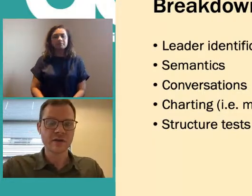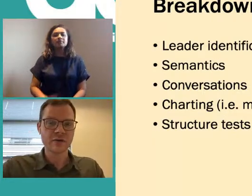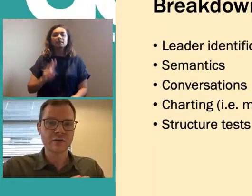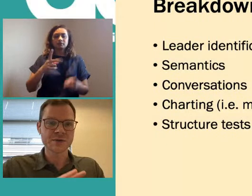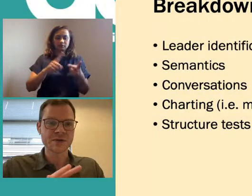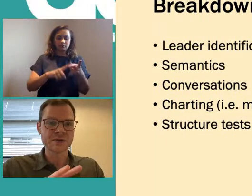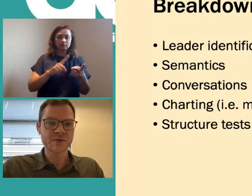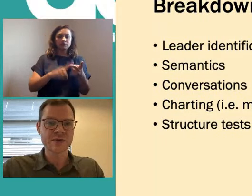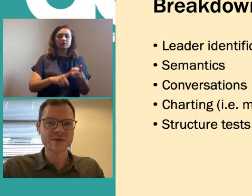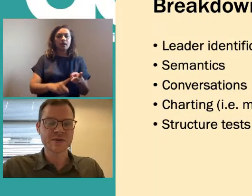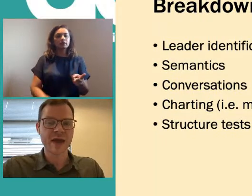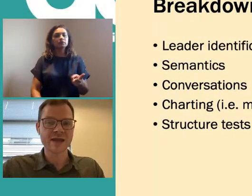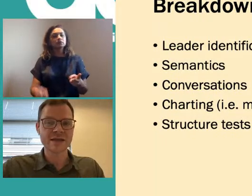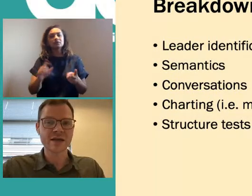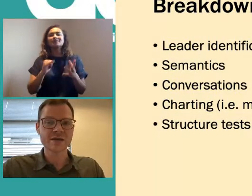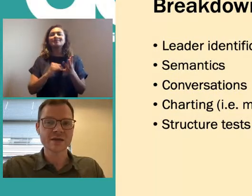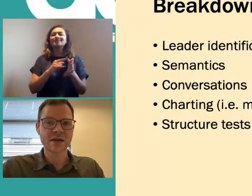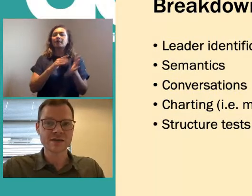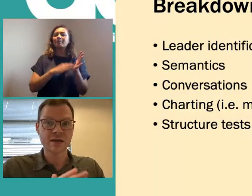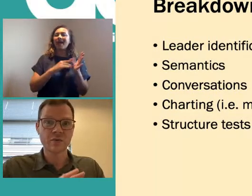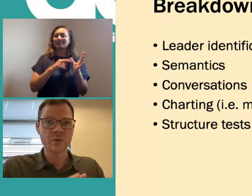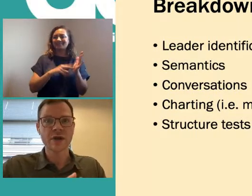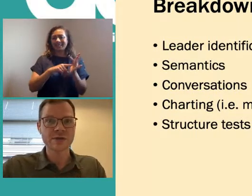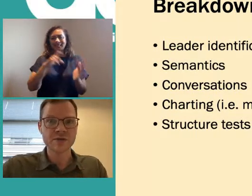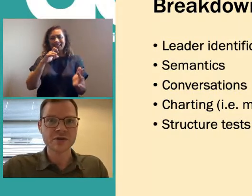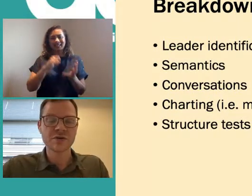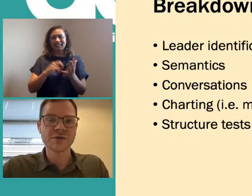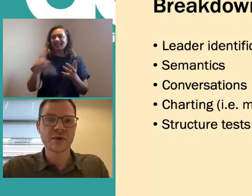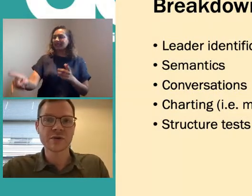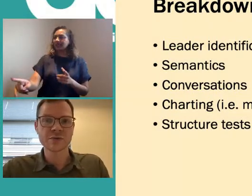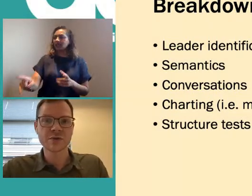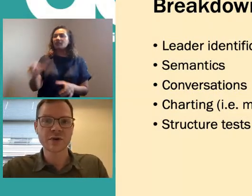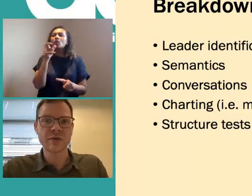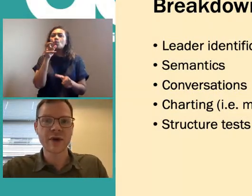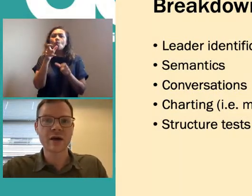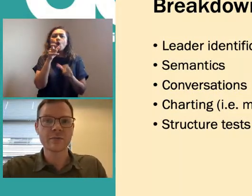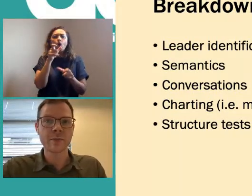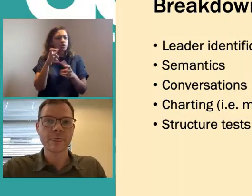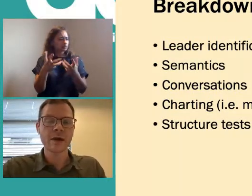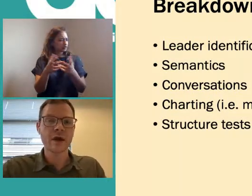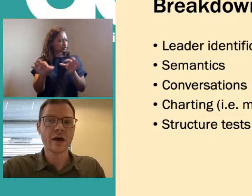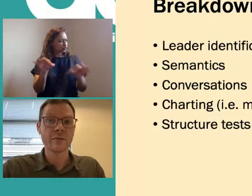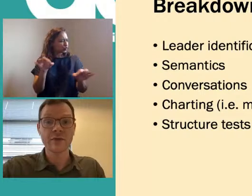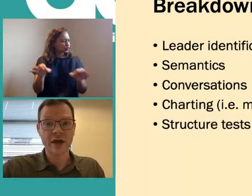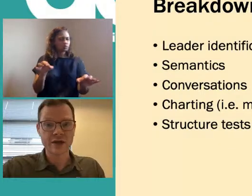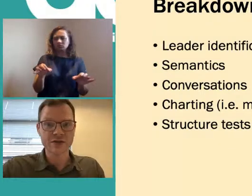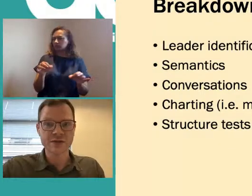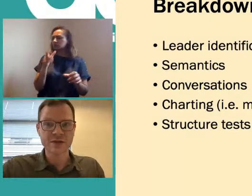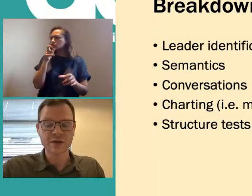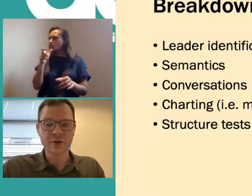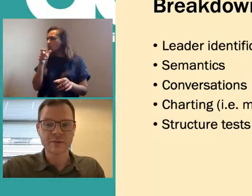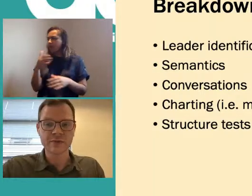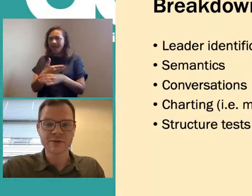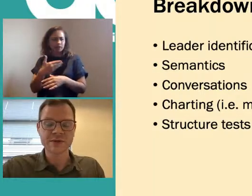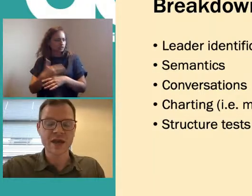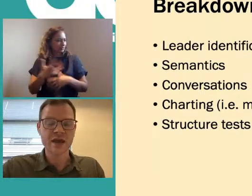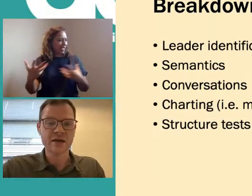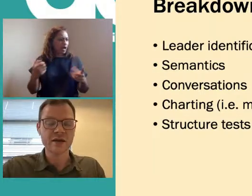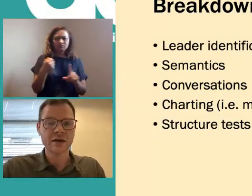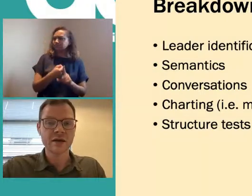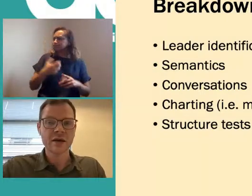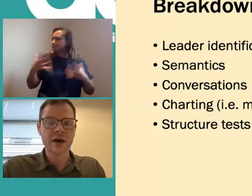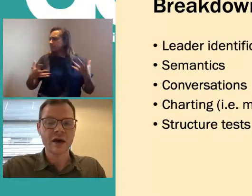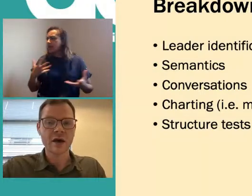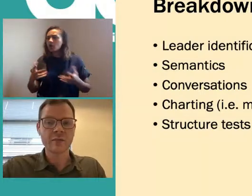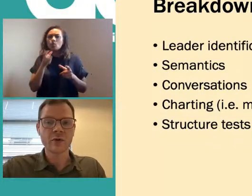second thing that the course deals with is semantics. So that's like the words you choose when you're talking about the actions that you want people to